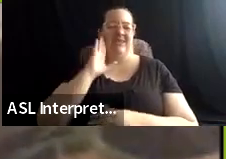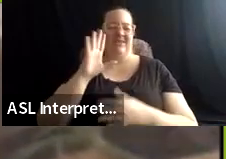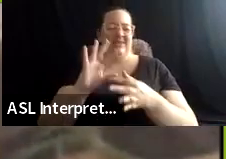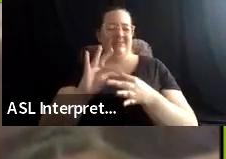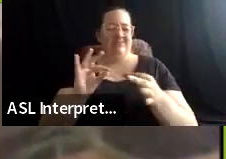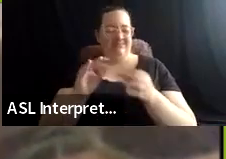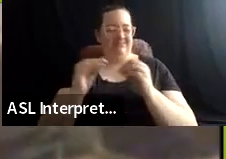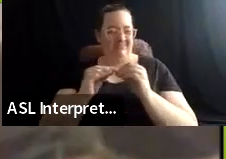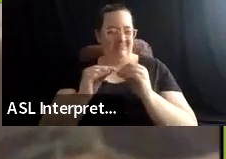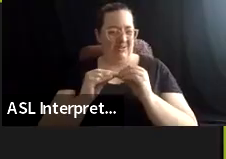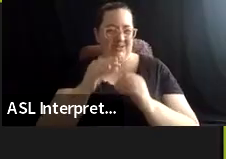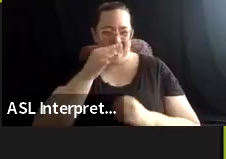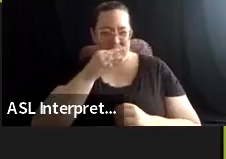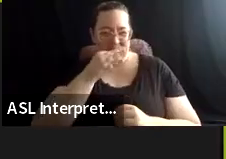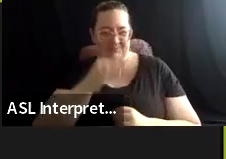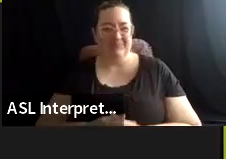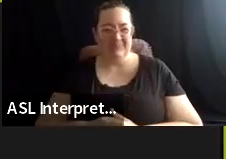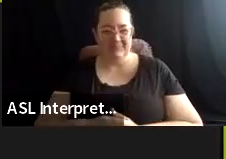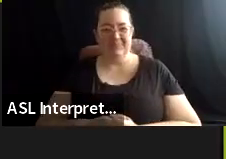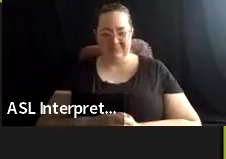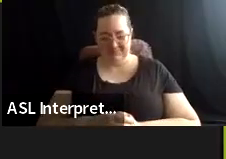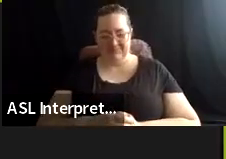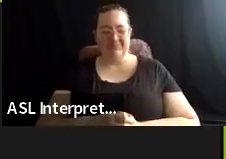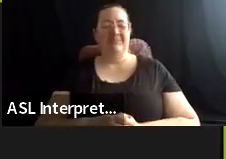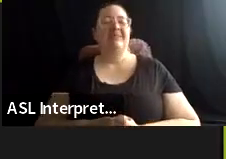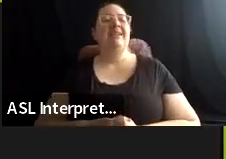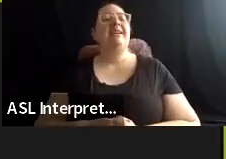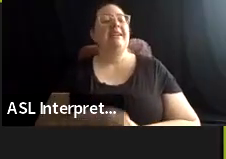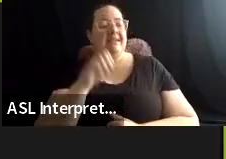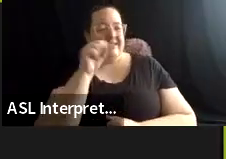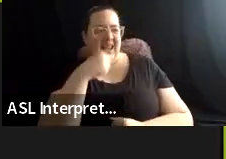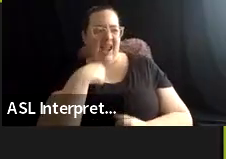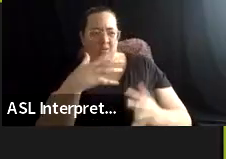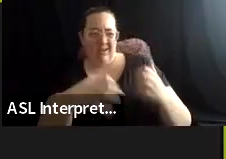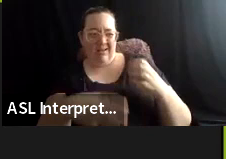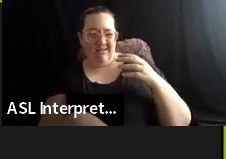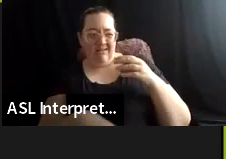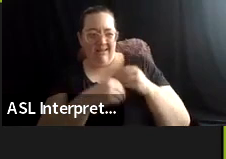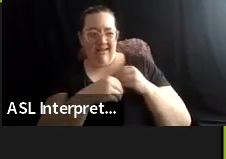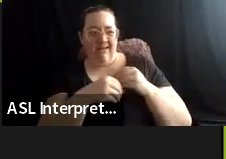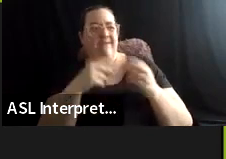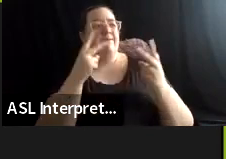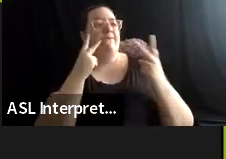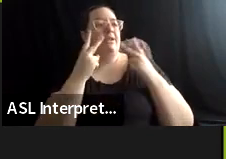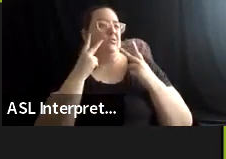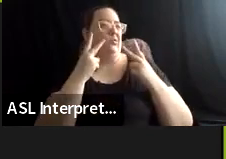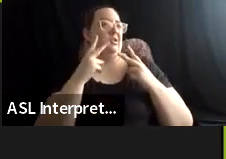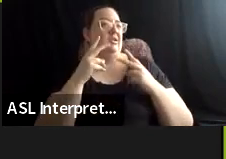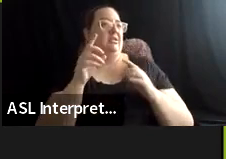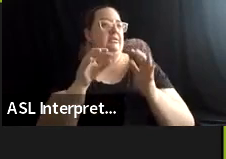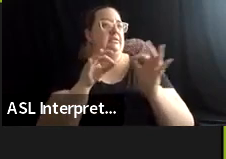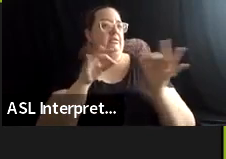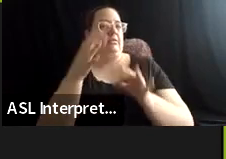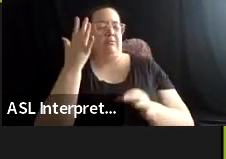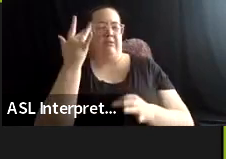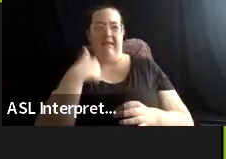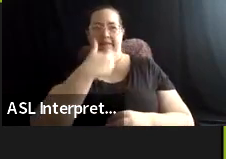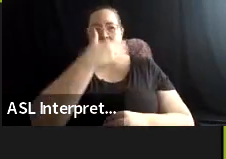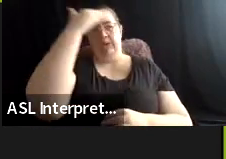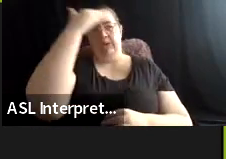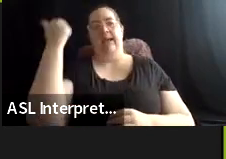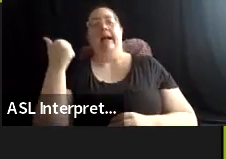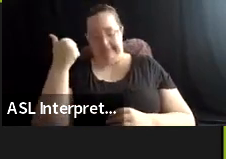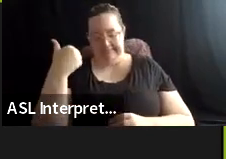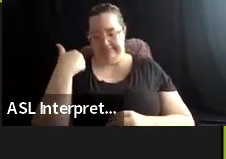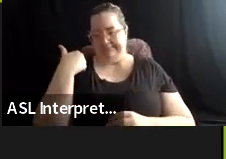know. Yeah, and I'll just add briefly a quick visual description since I neglected to offer that earlier. Um, and